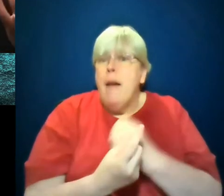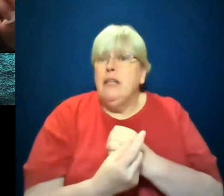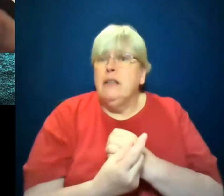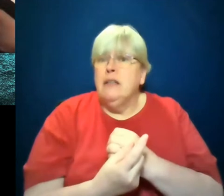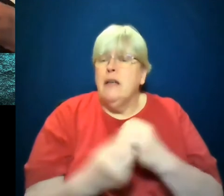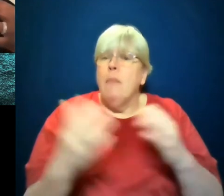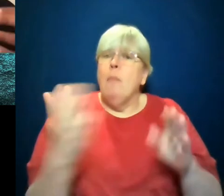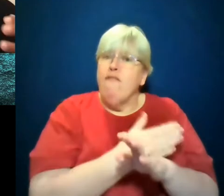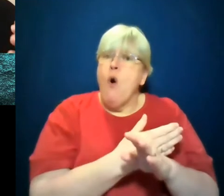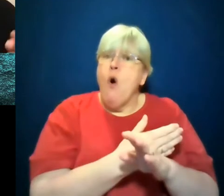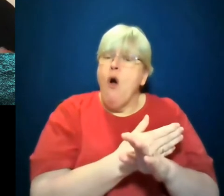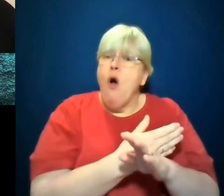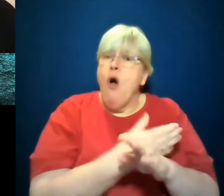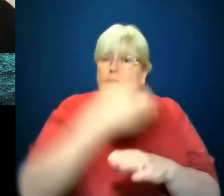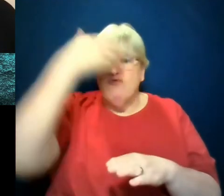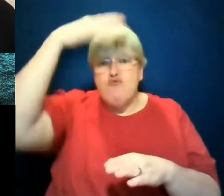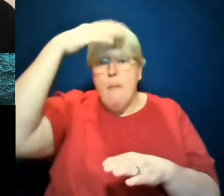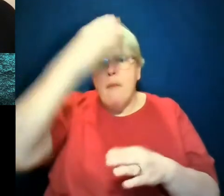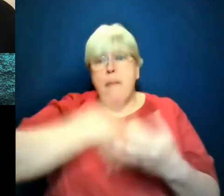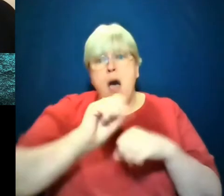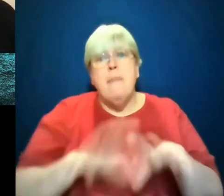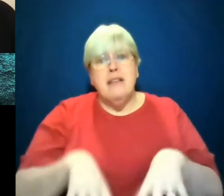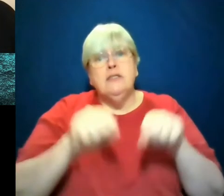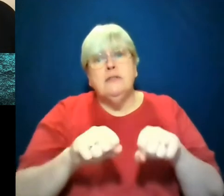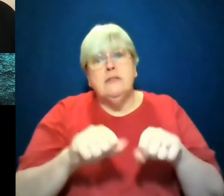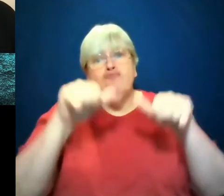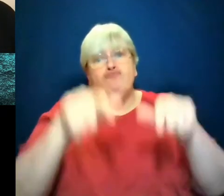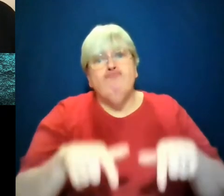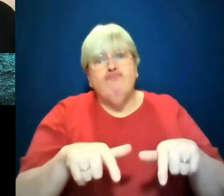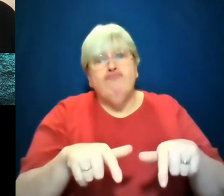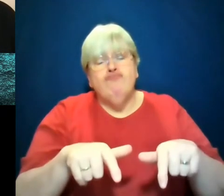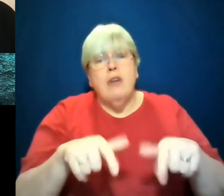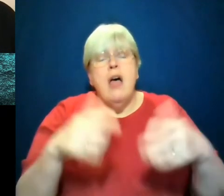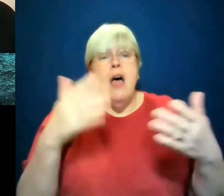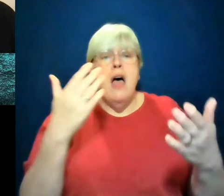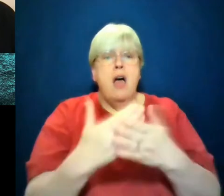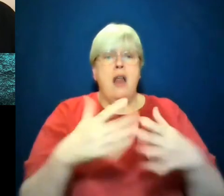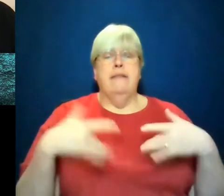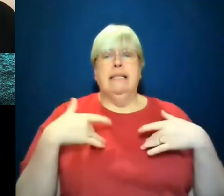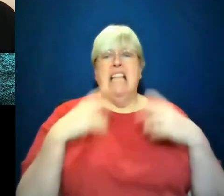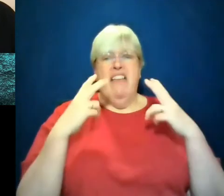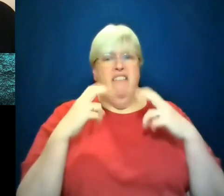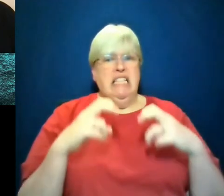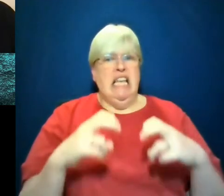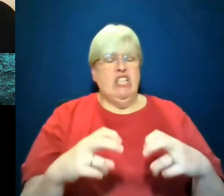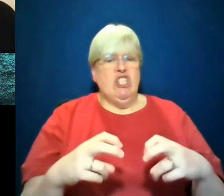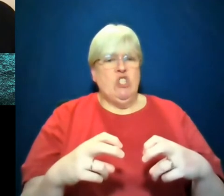inaugurated. But you could feel where things were heading. And so there was this investigation of